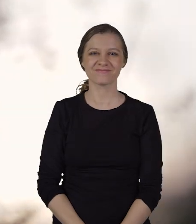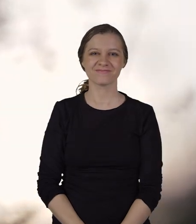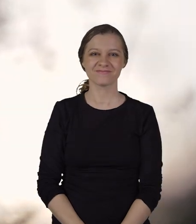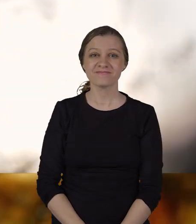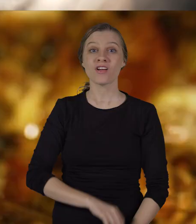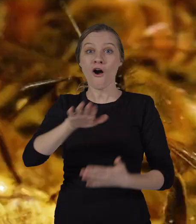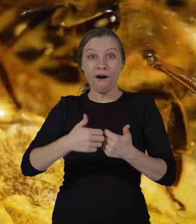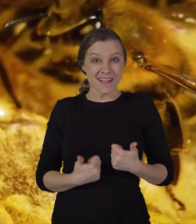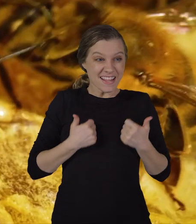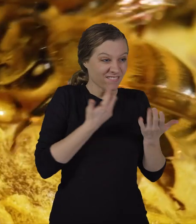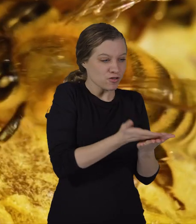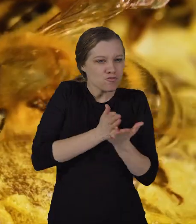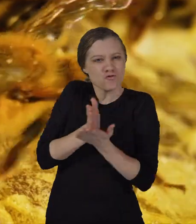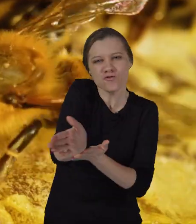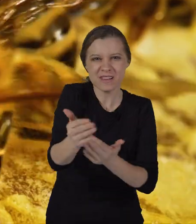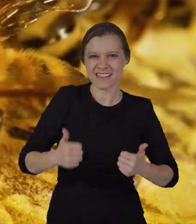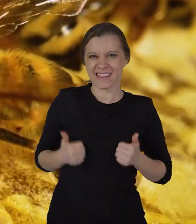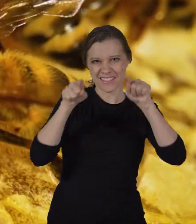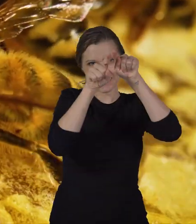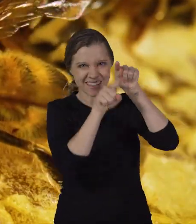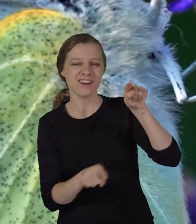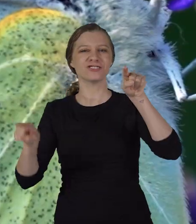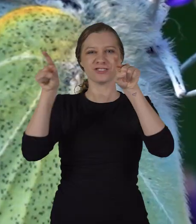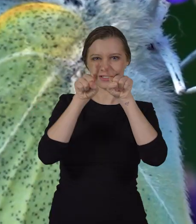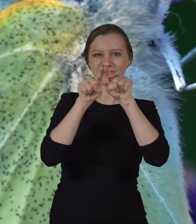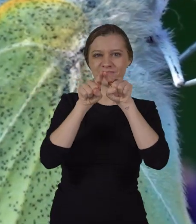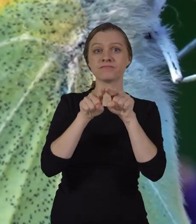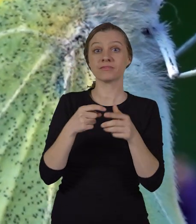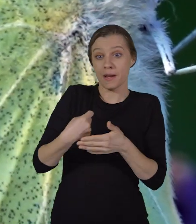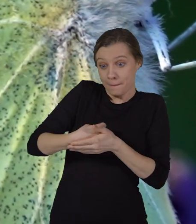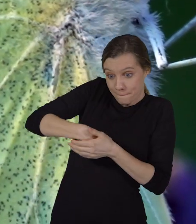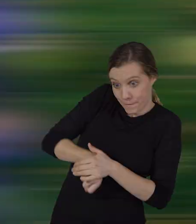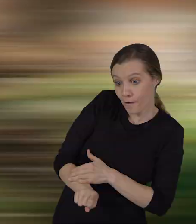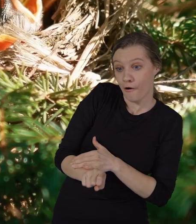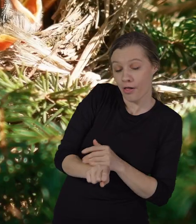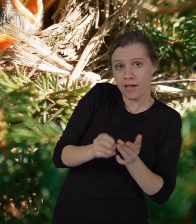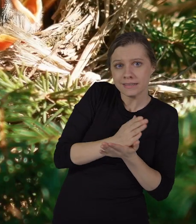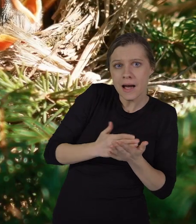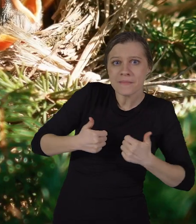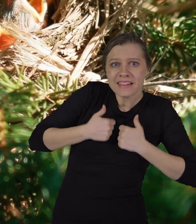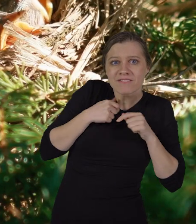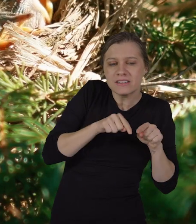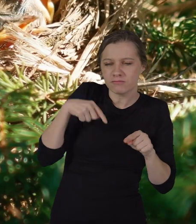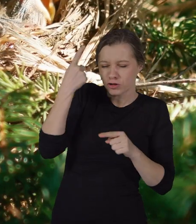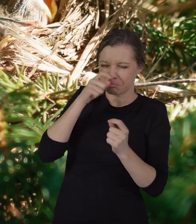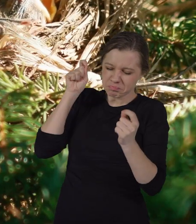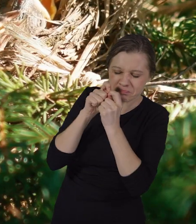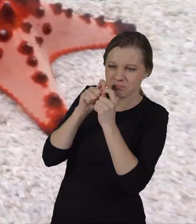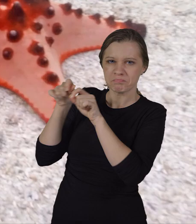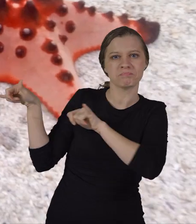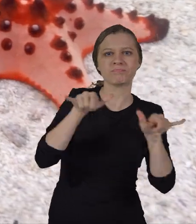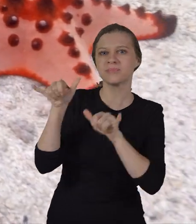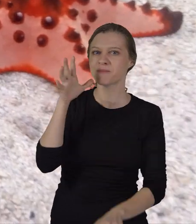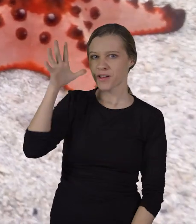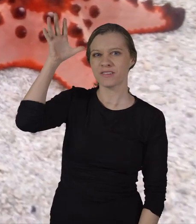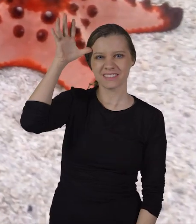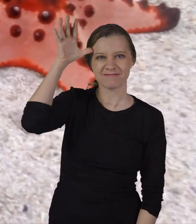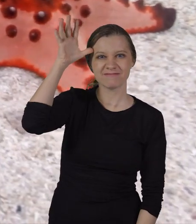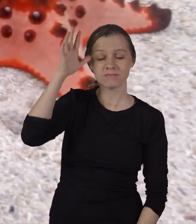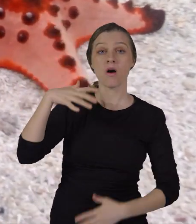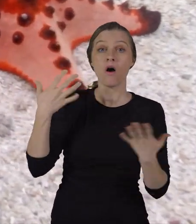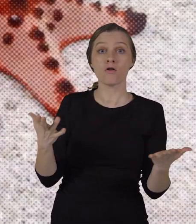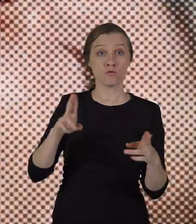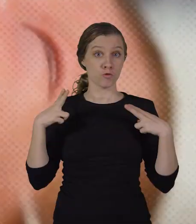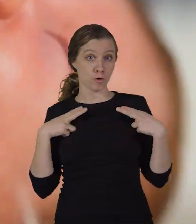all living organisms go through a life cycle at birth some living things look exactly like their